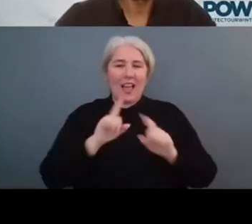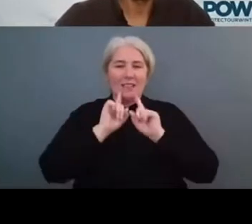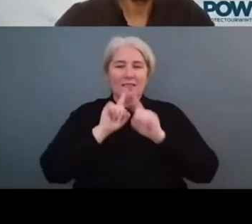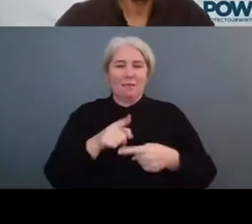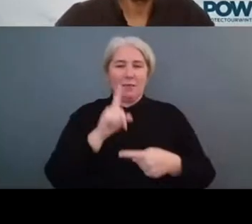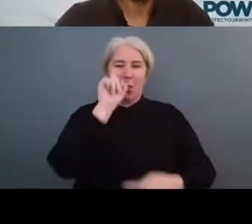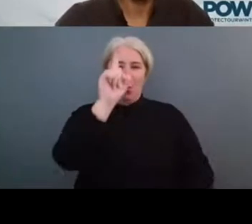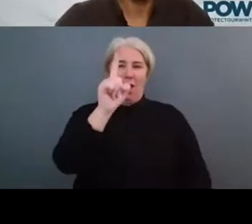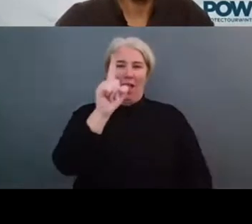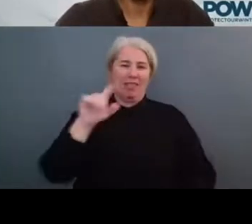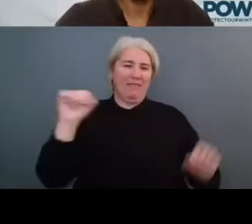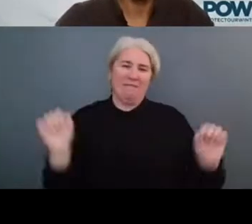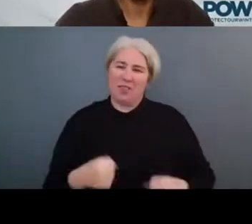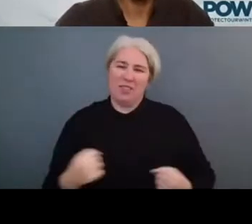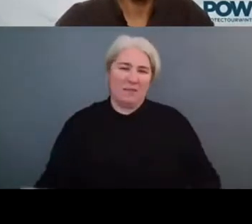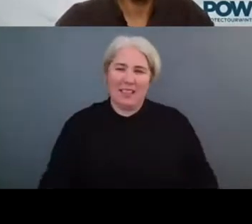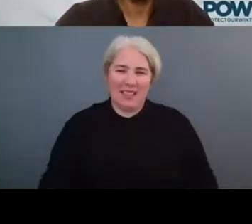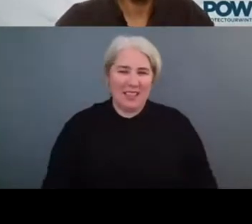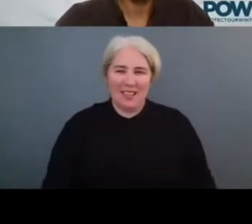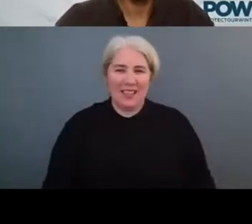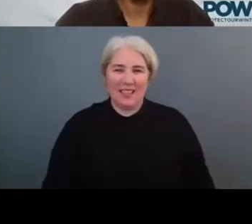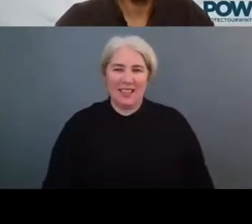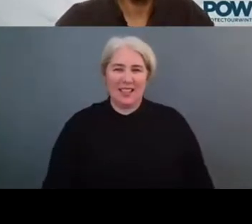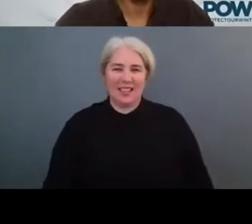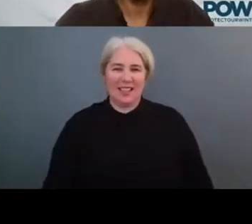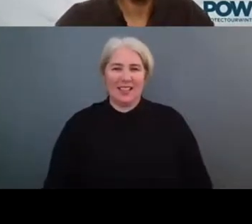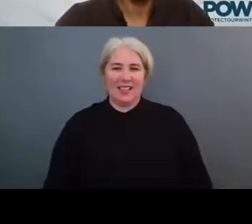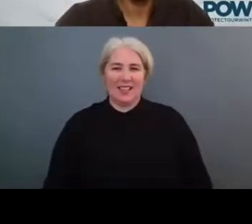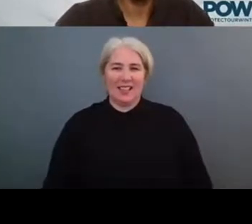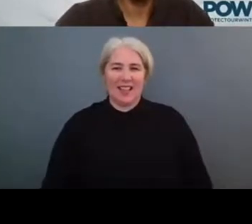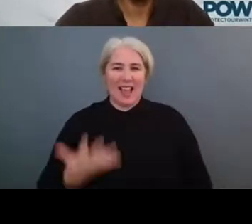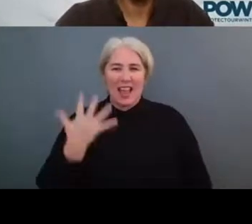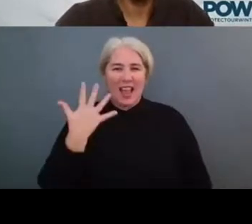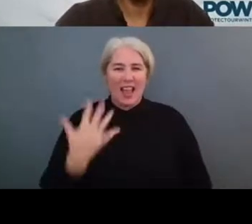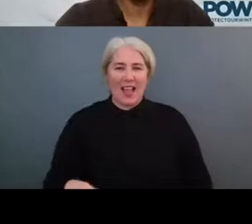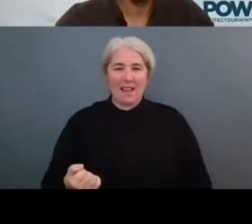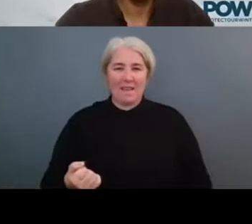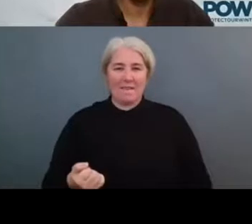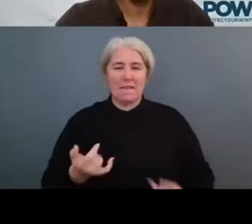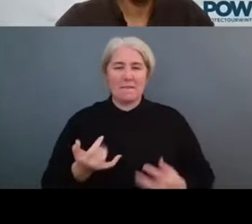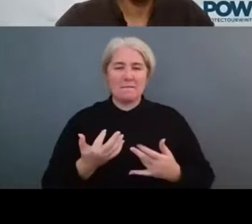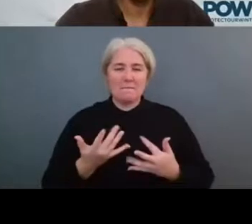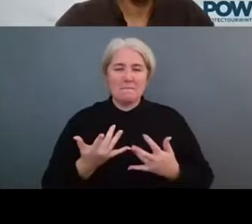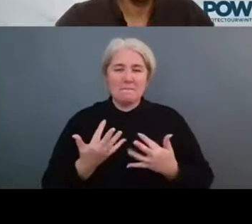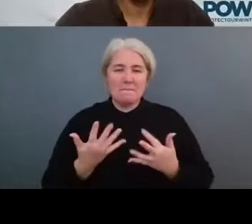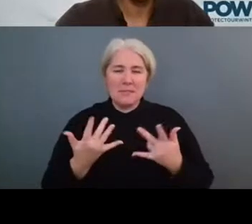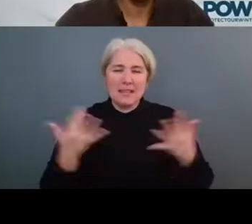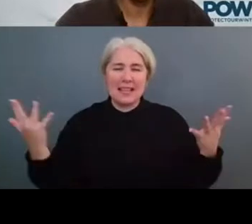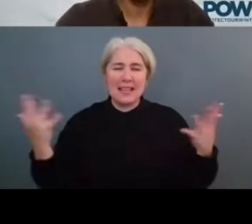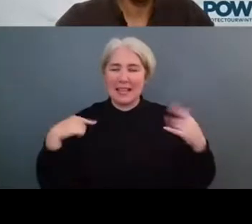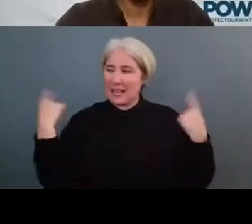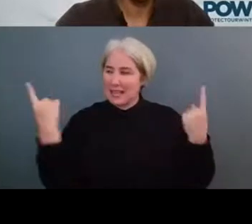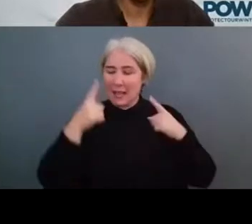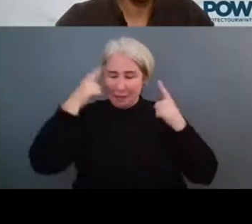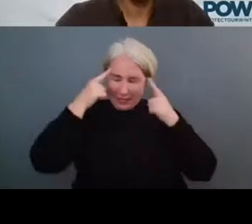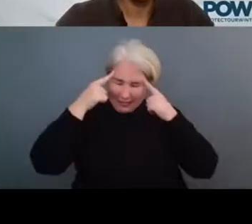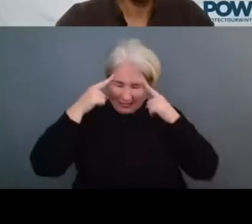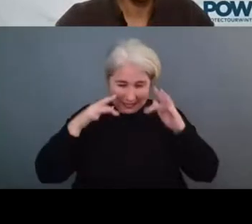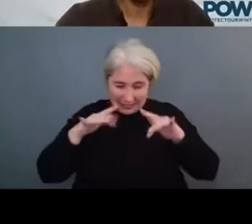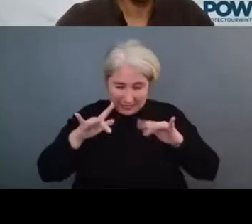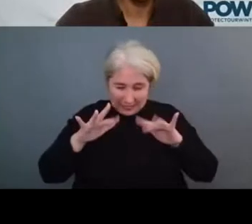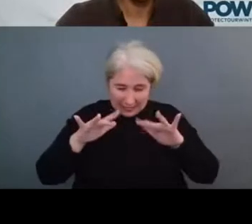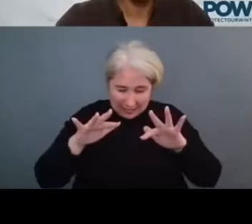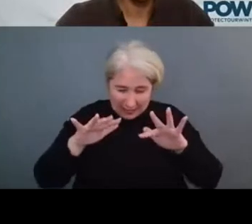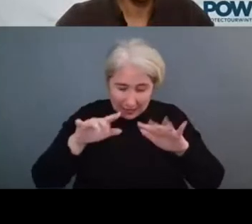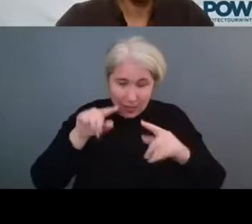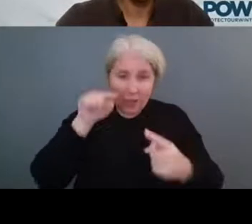of million of small steps if we want to find a solution. When it comes